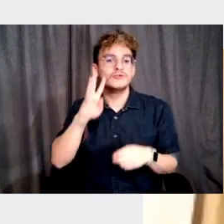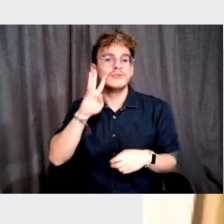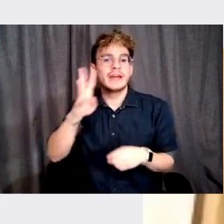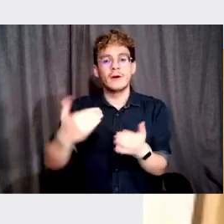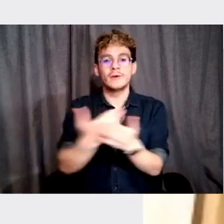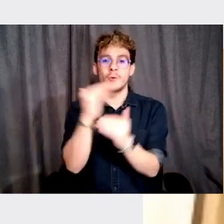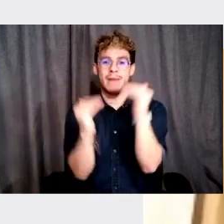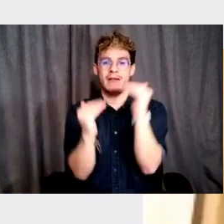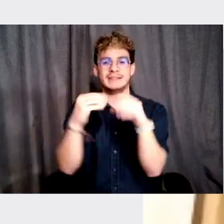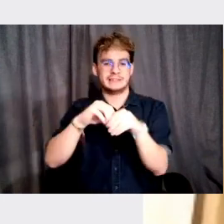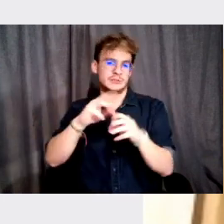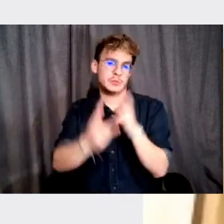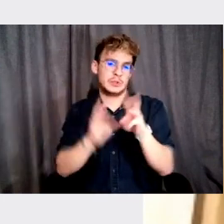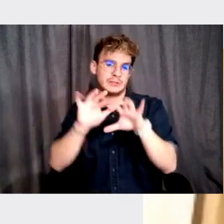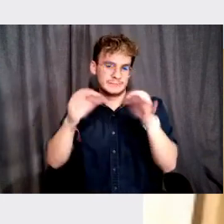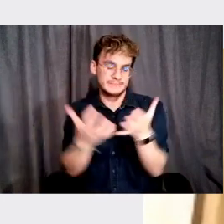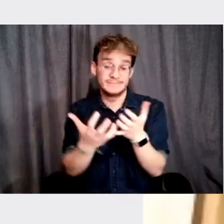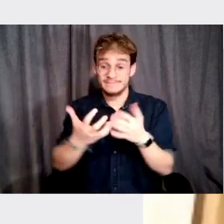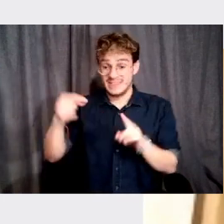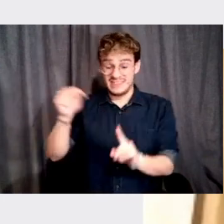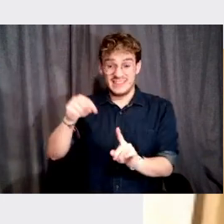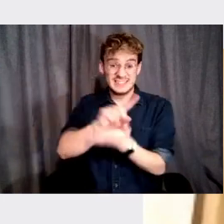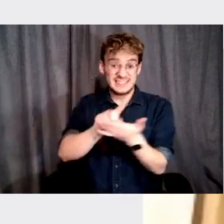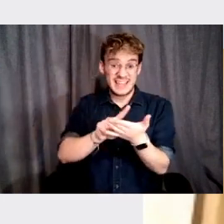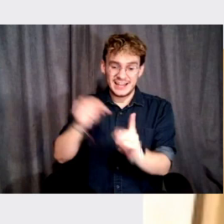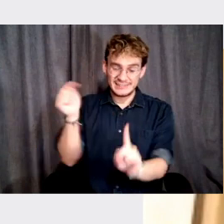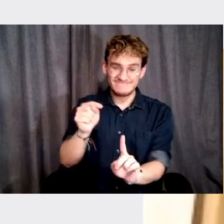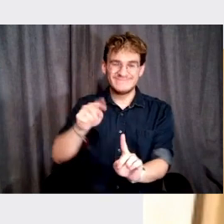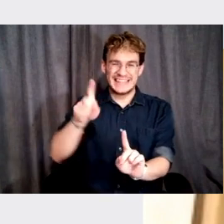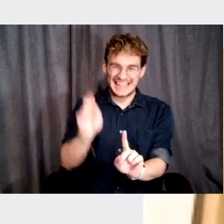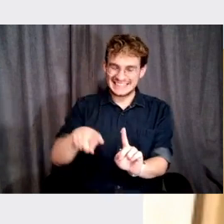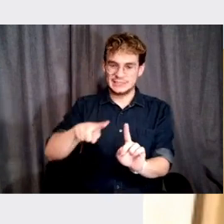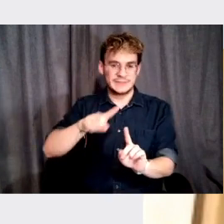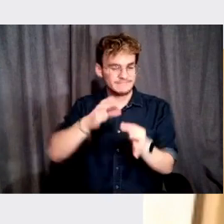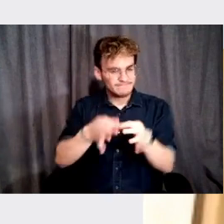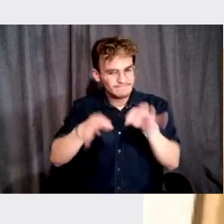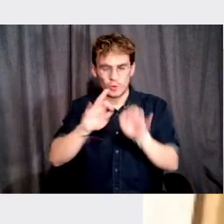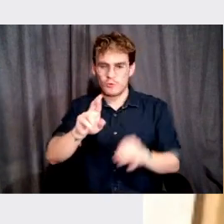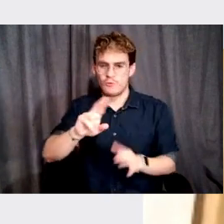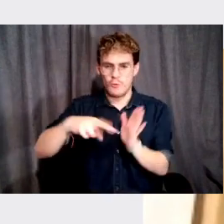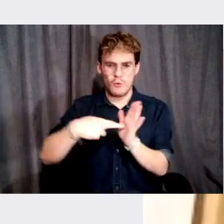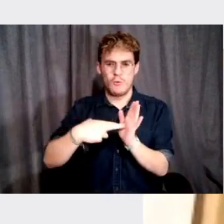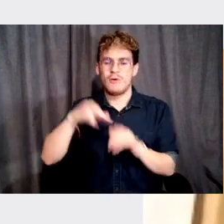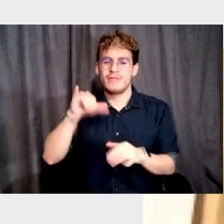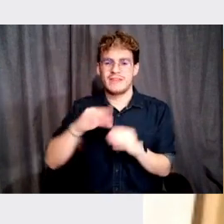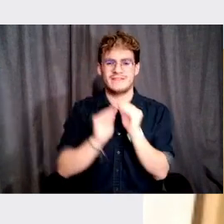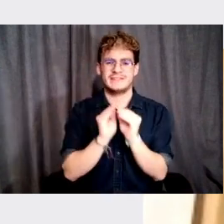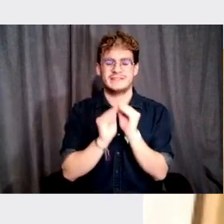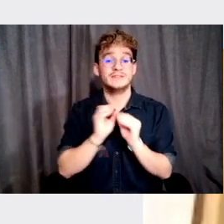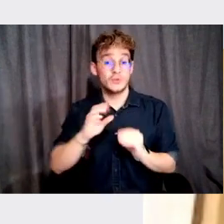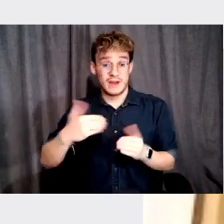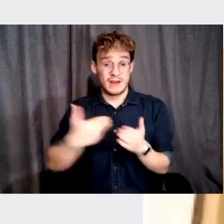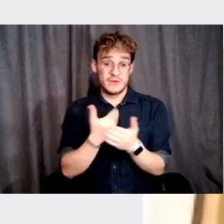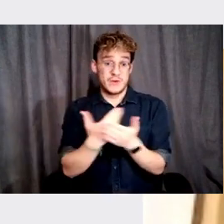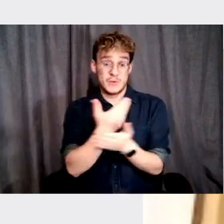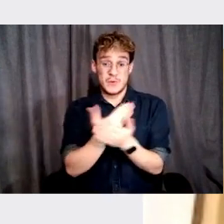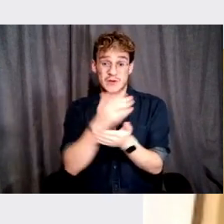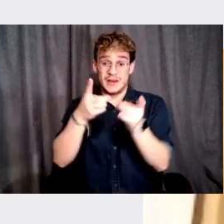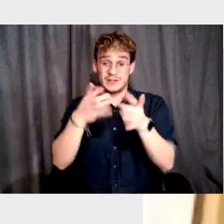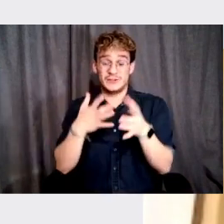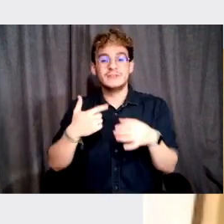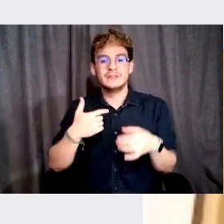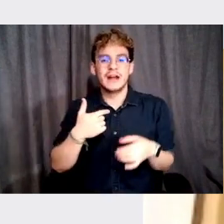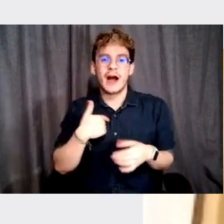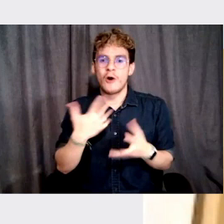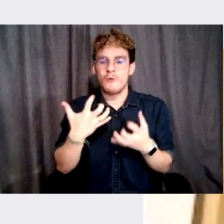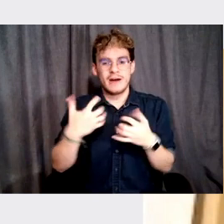balance in the world. In this, design must play a critical role. As the new director, I aim to make the Vignelli Center